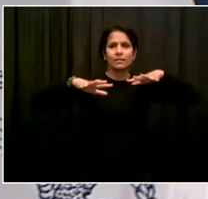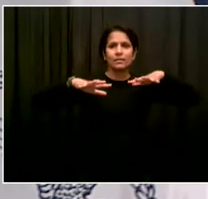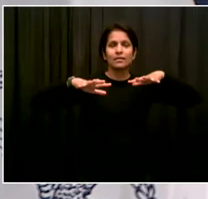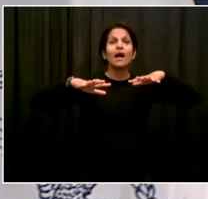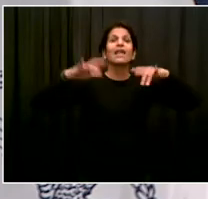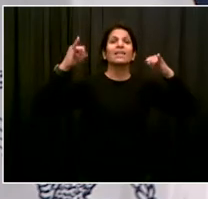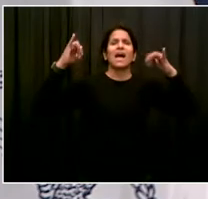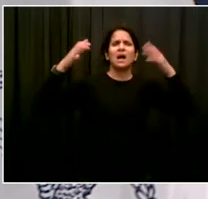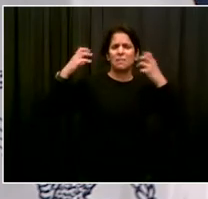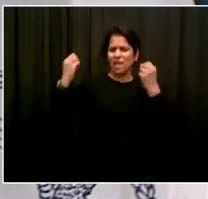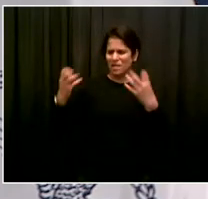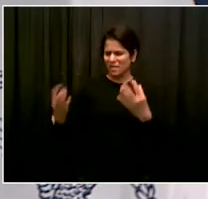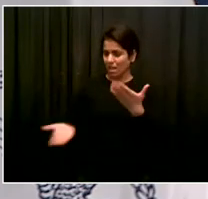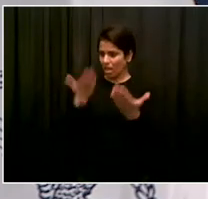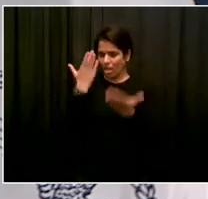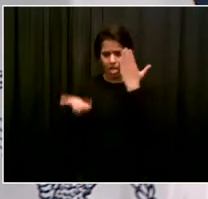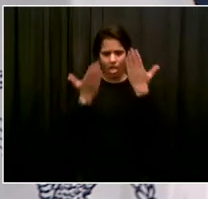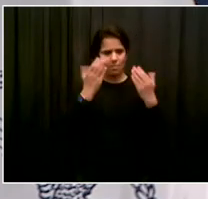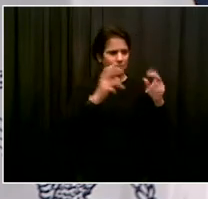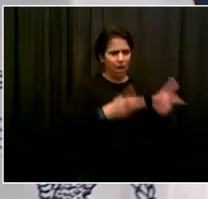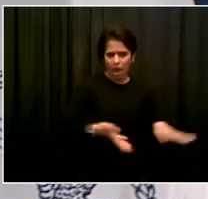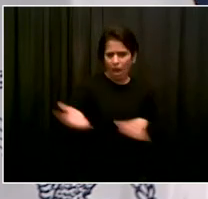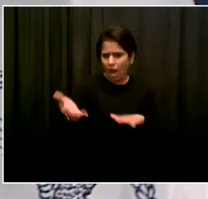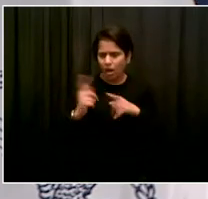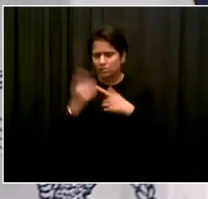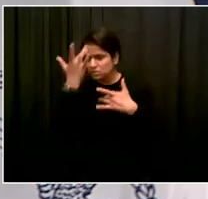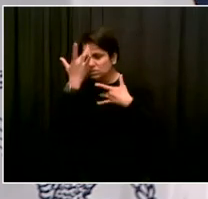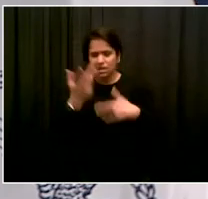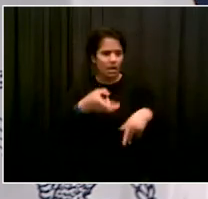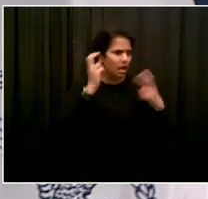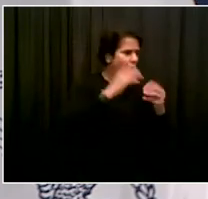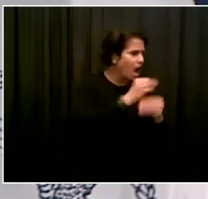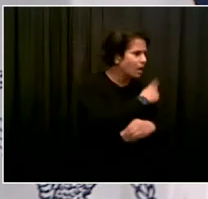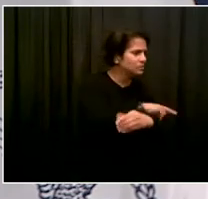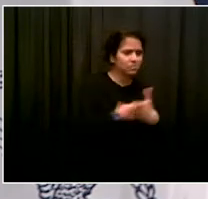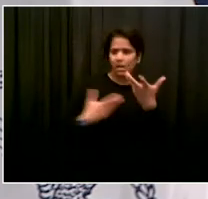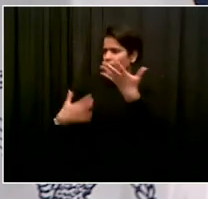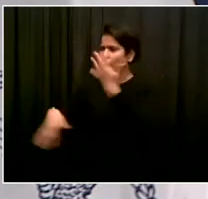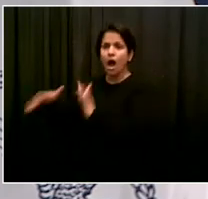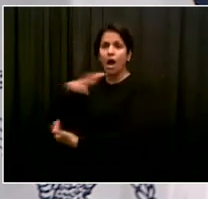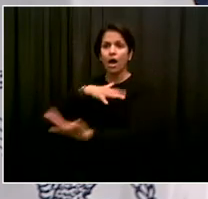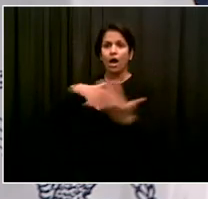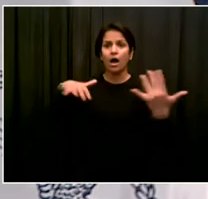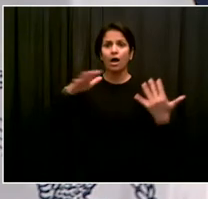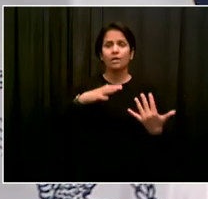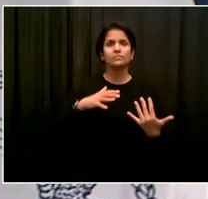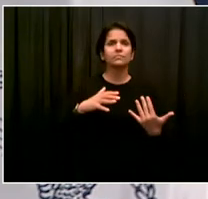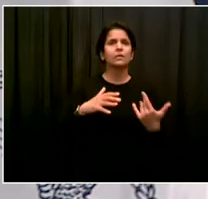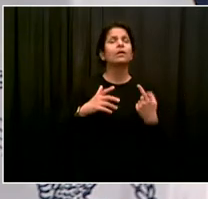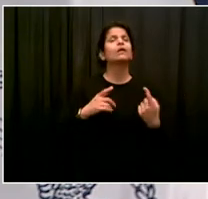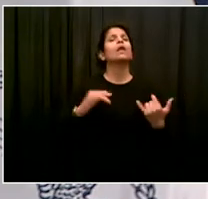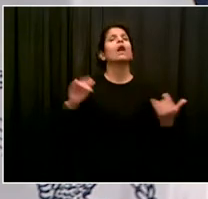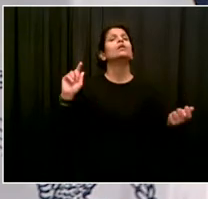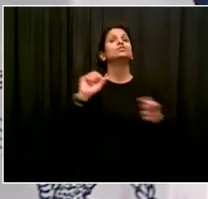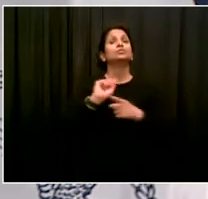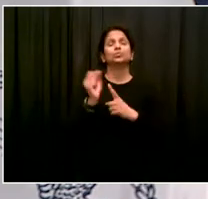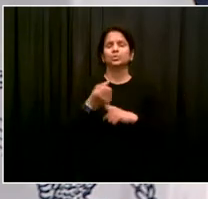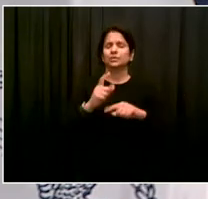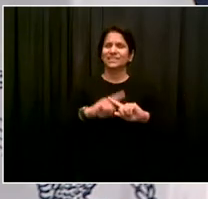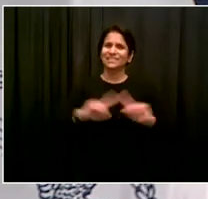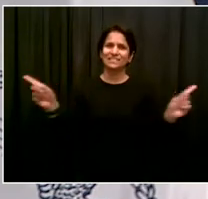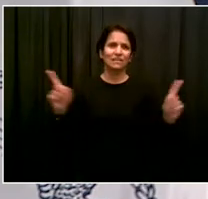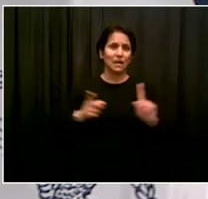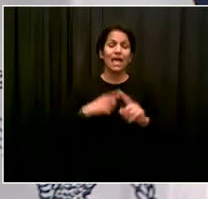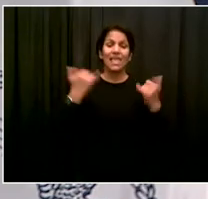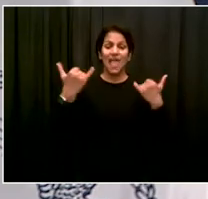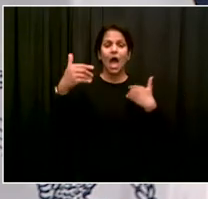through, et cetera. Now we're in such a better situation. We start this up on a very, very large level again. I think a lot of people participate